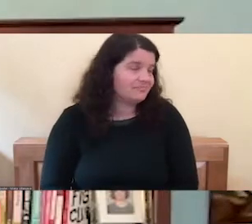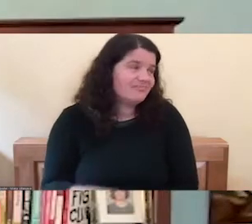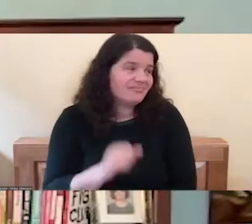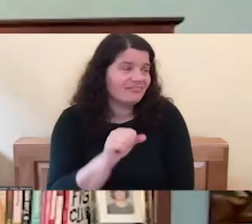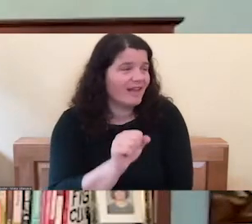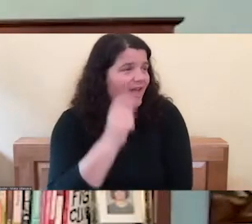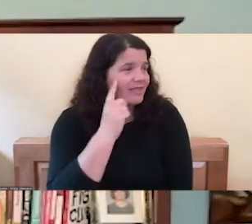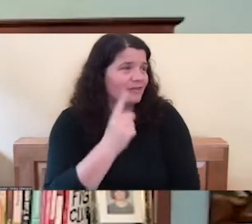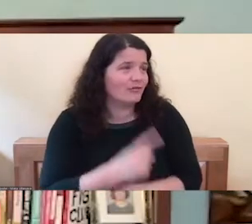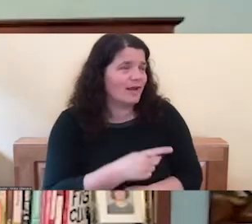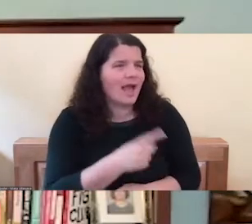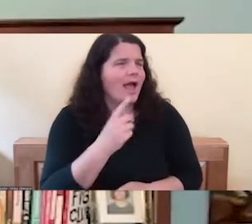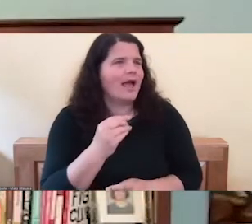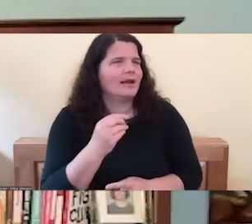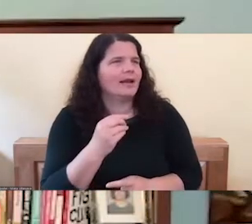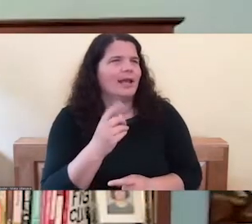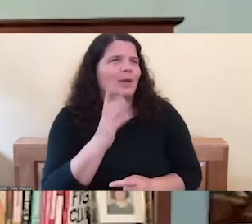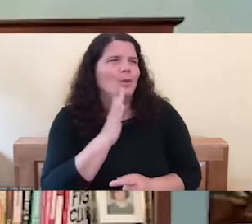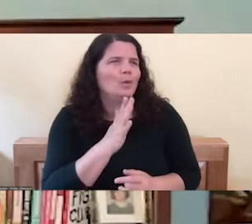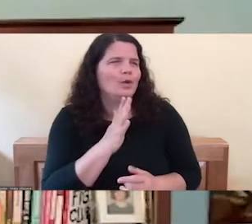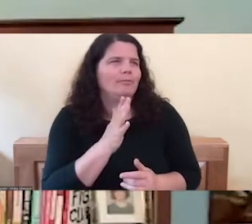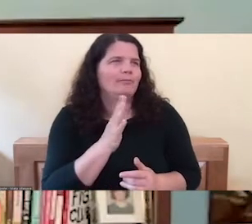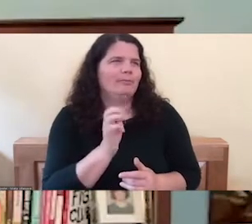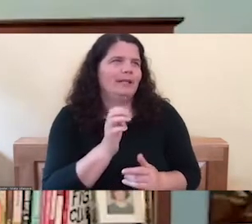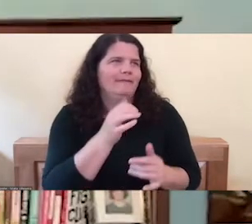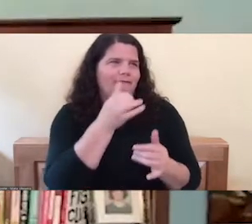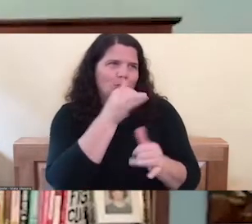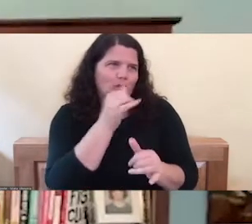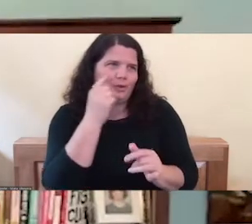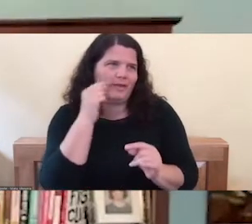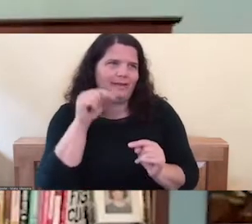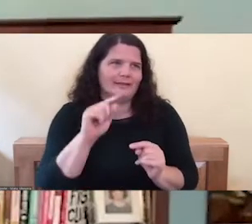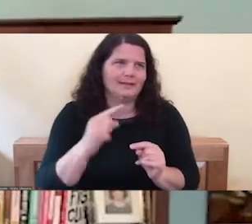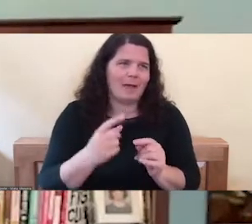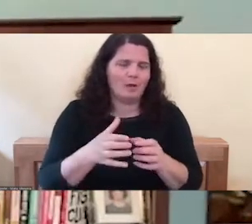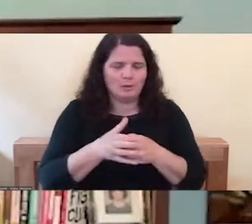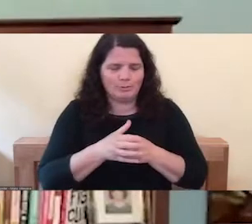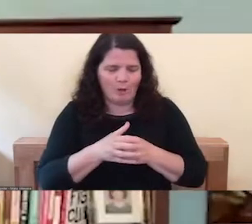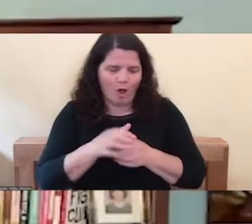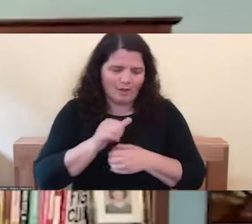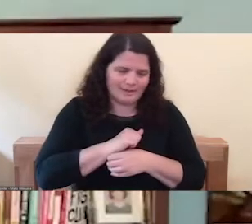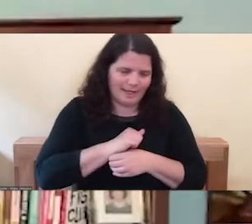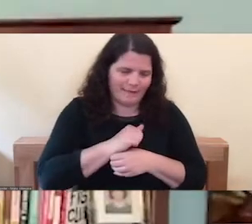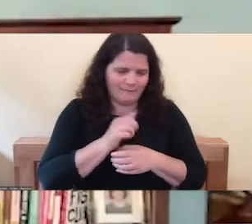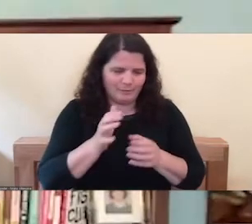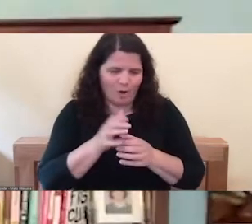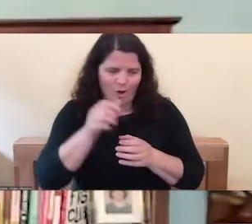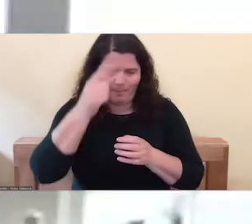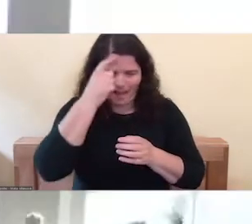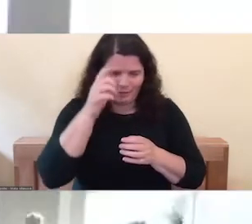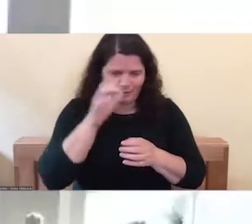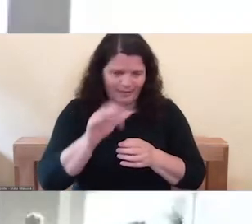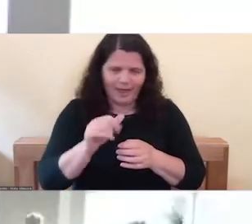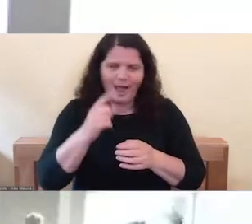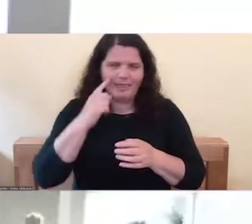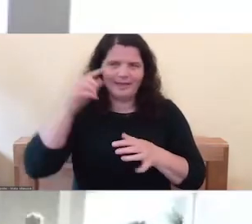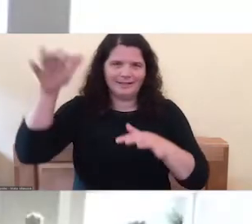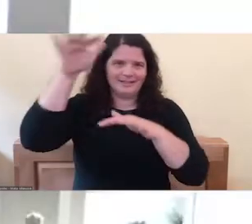to think this is just the small mind and small selves doing it. I think something's a foot. Yeah.